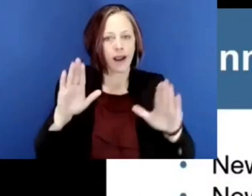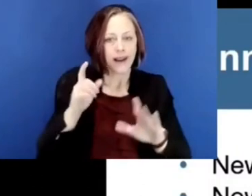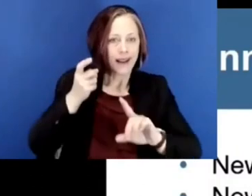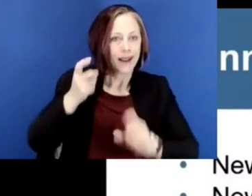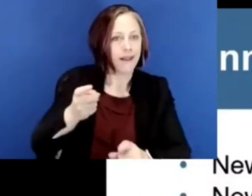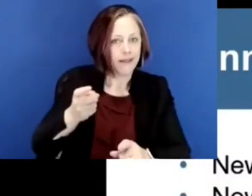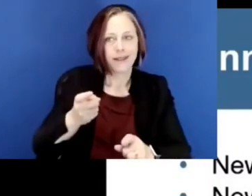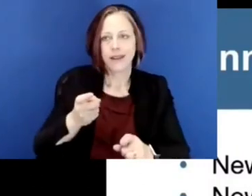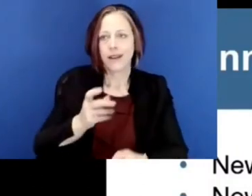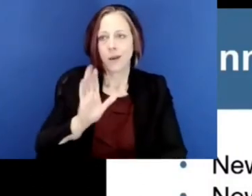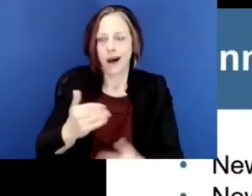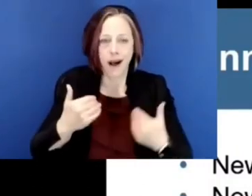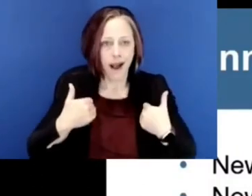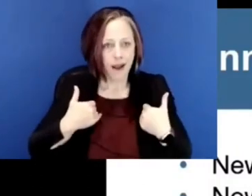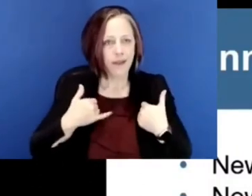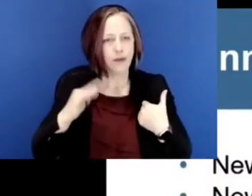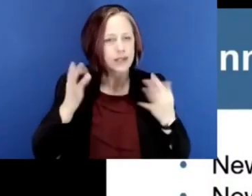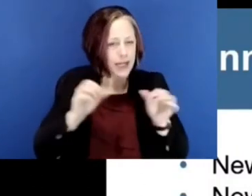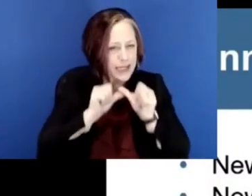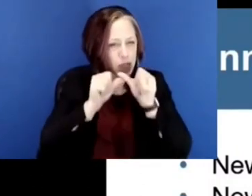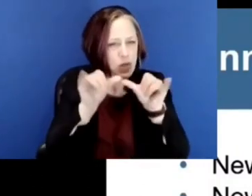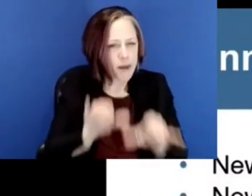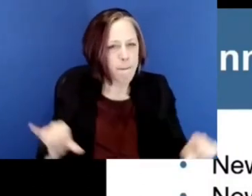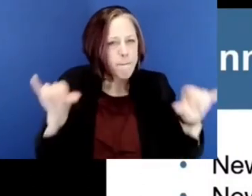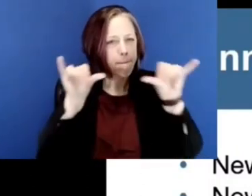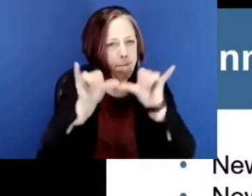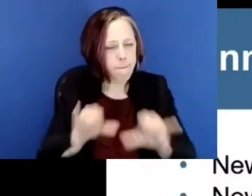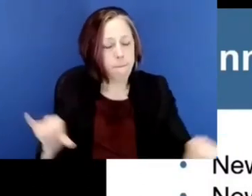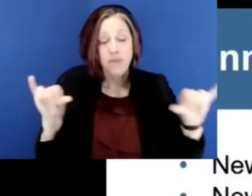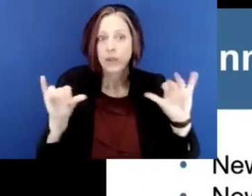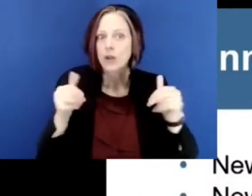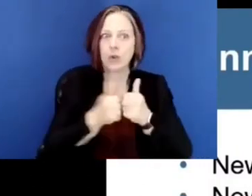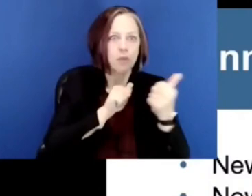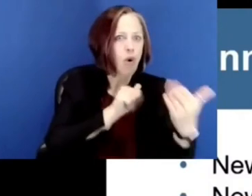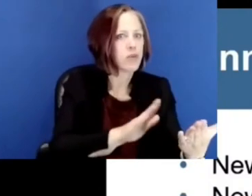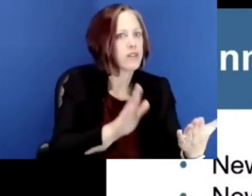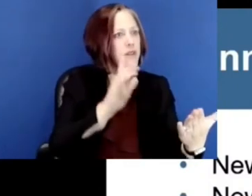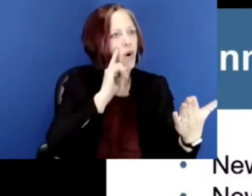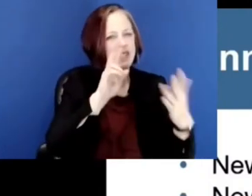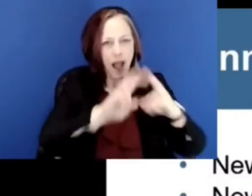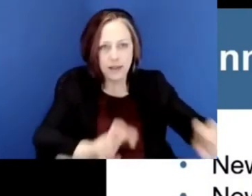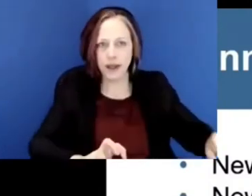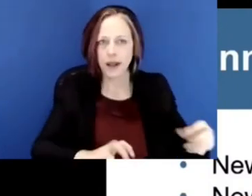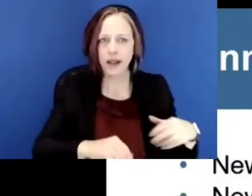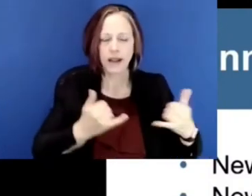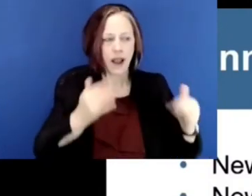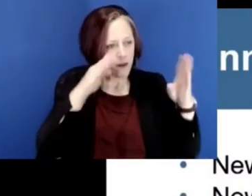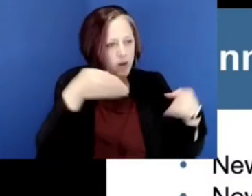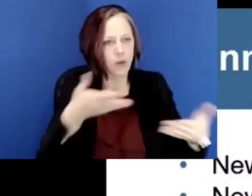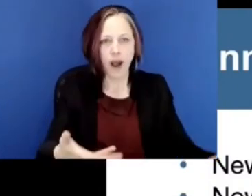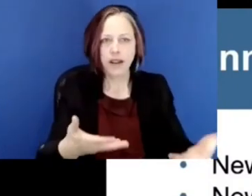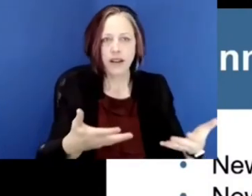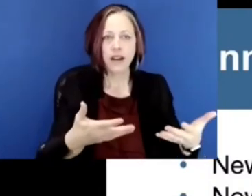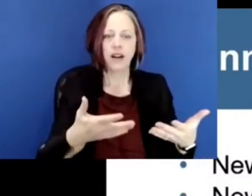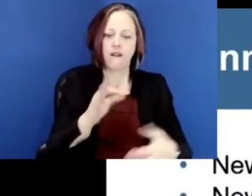great gift that will be if we continue those ways of working. New approaches to assessment which are focusing